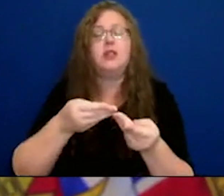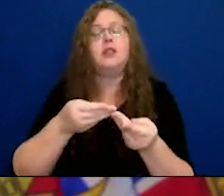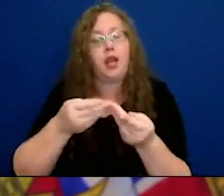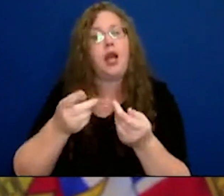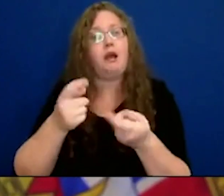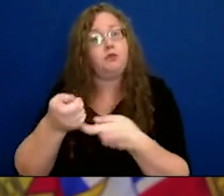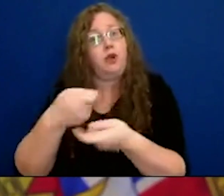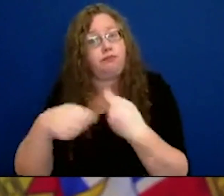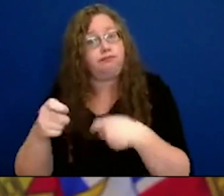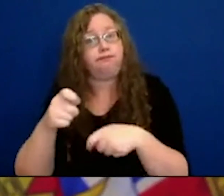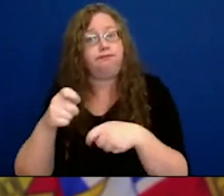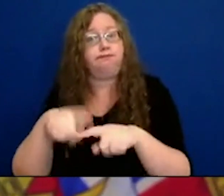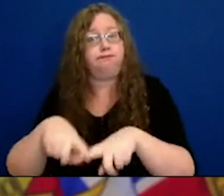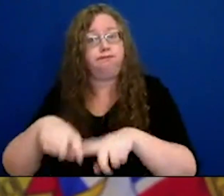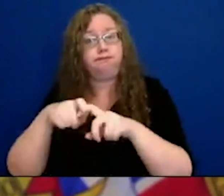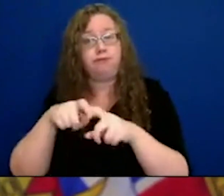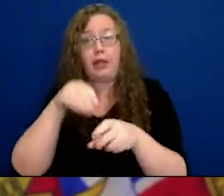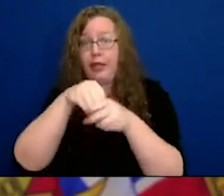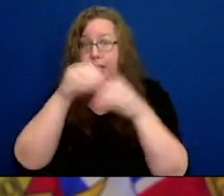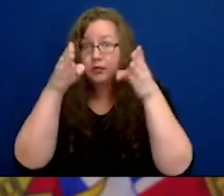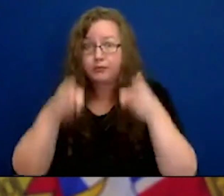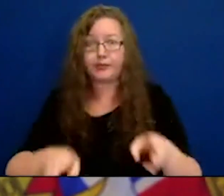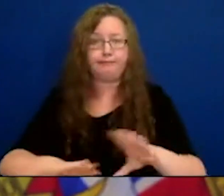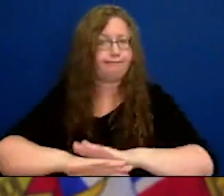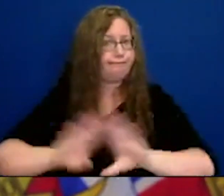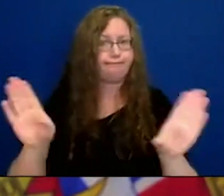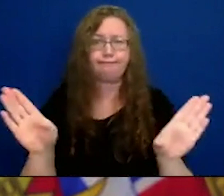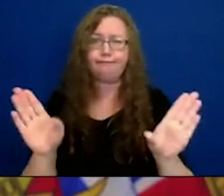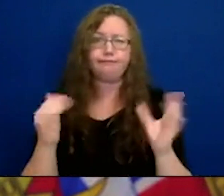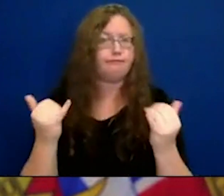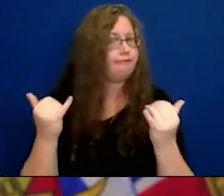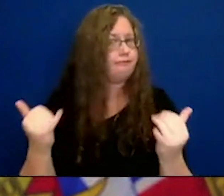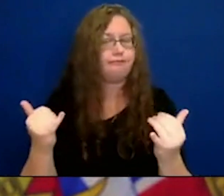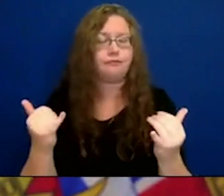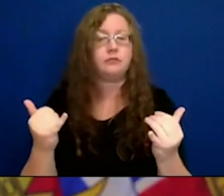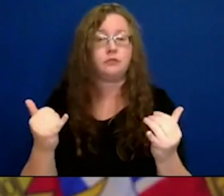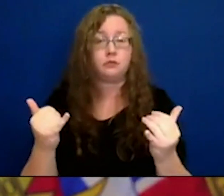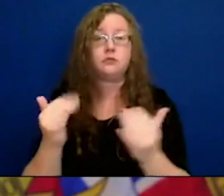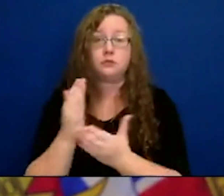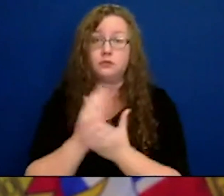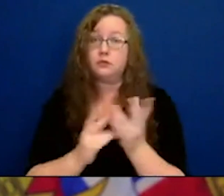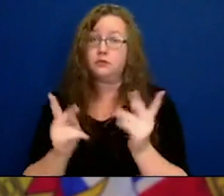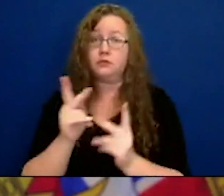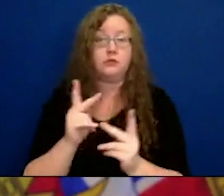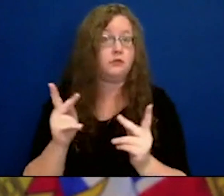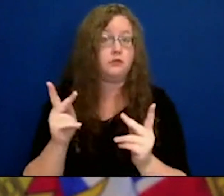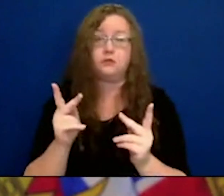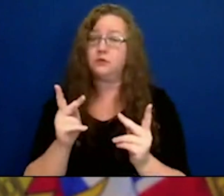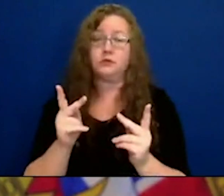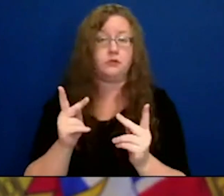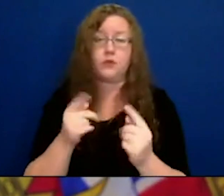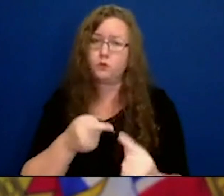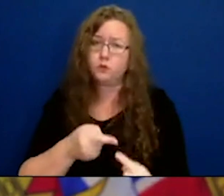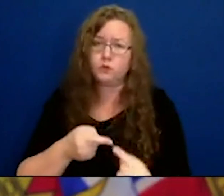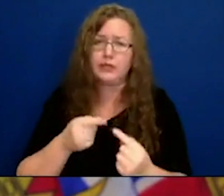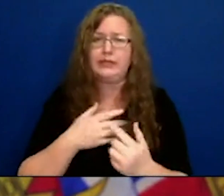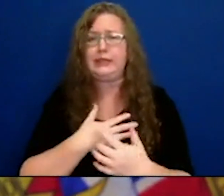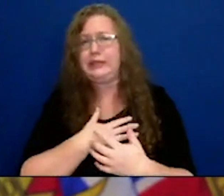it's very challenging for people to accept that sometimes. And we try and be as precise as possible.